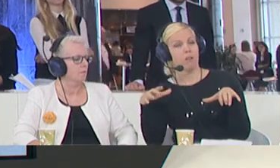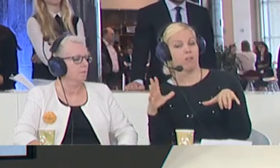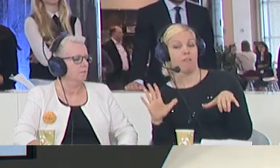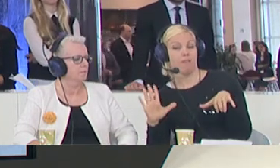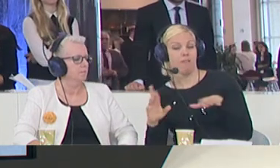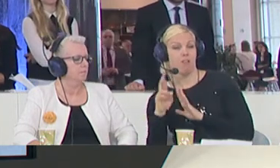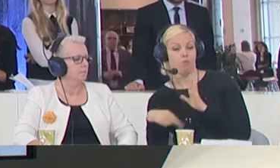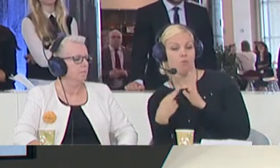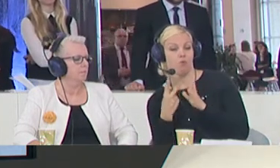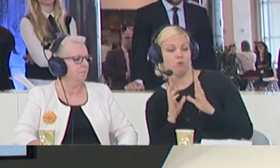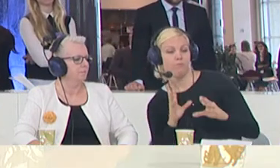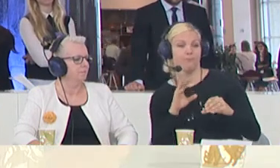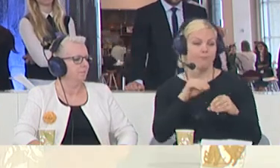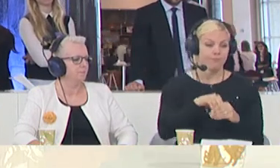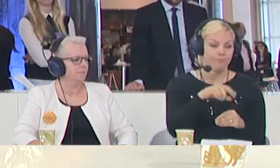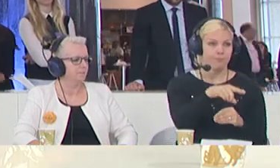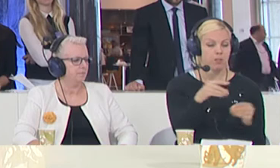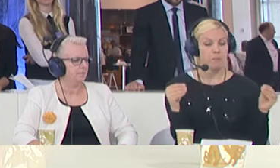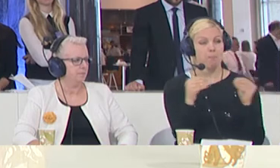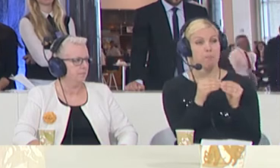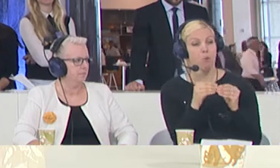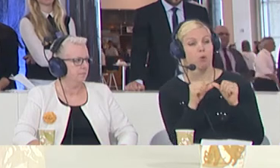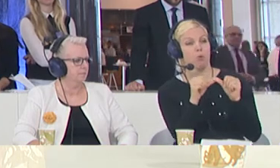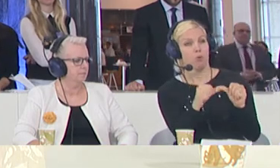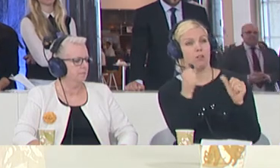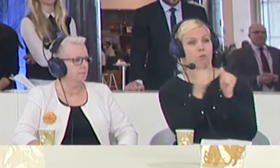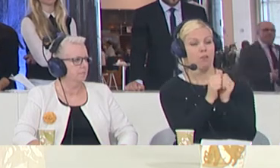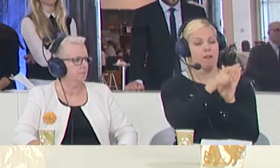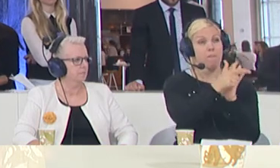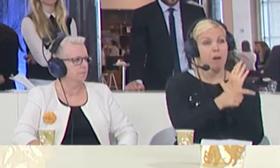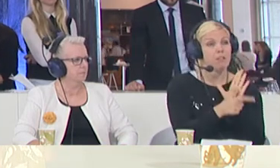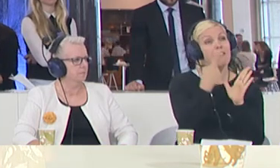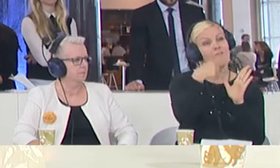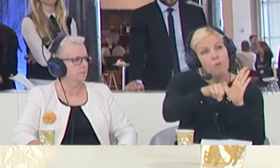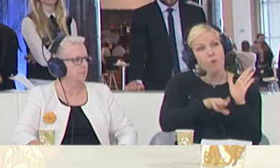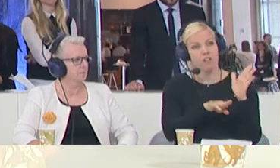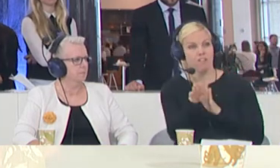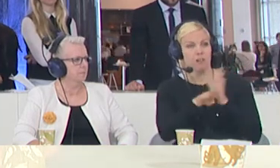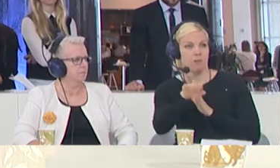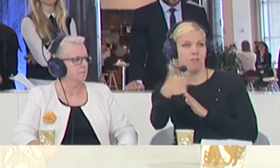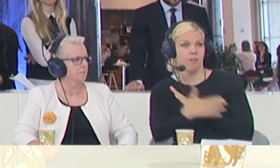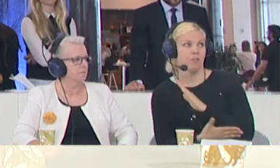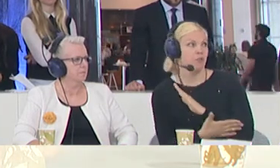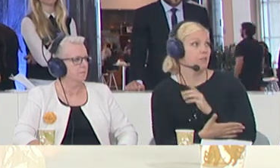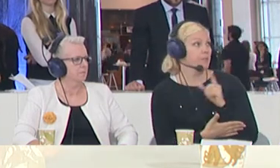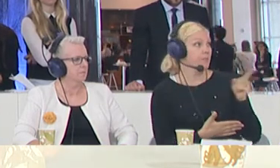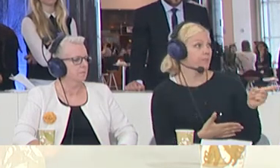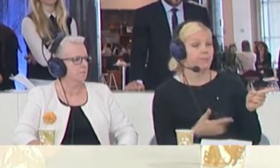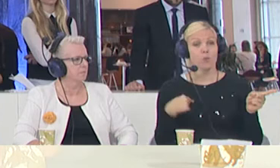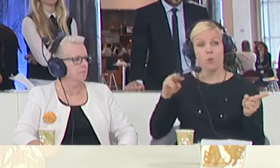greater policy coherence in the interest of development. But when you look at Angelo Ophano yesterday, speaking